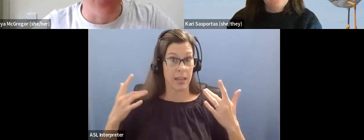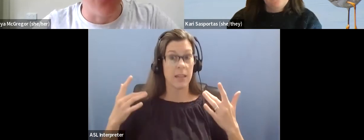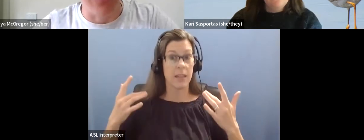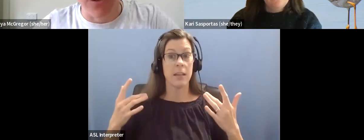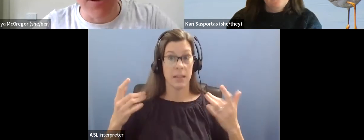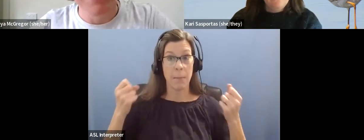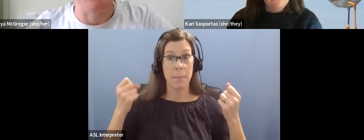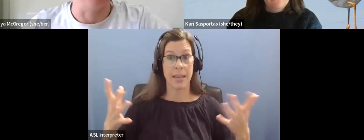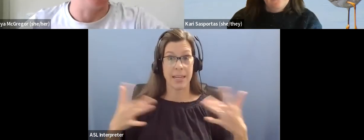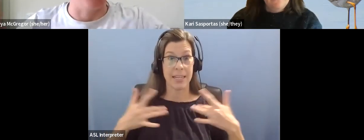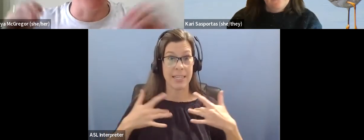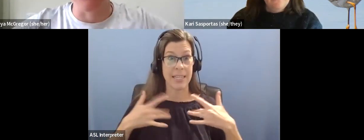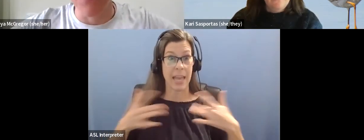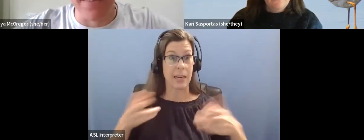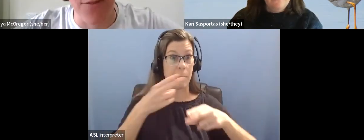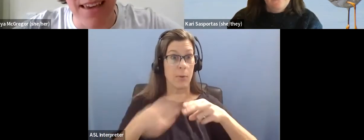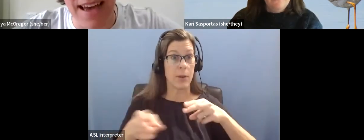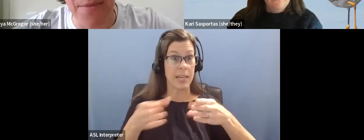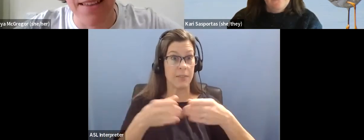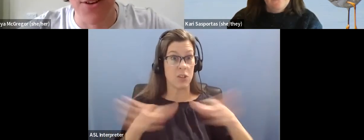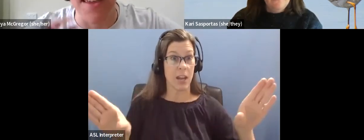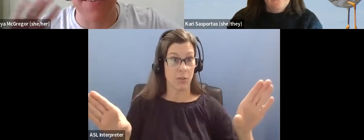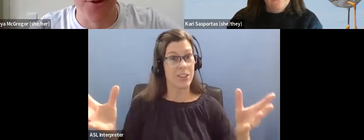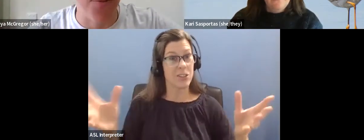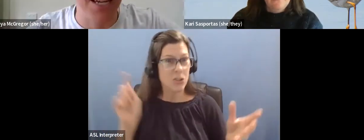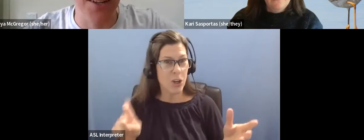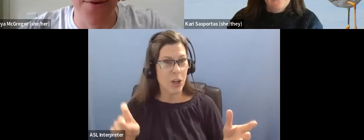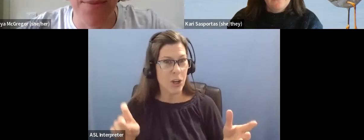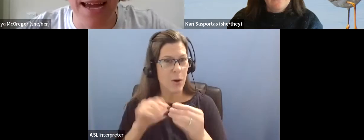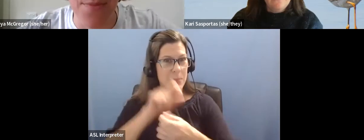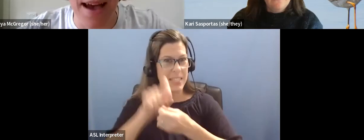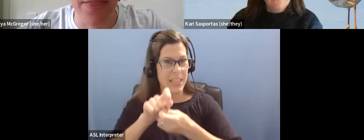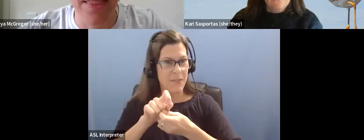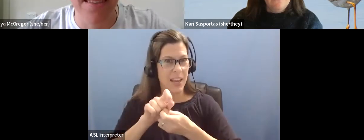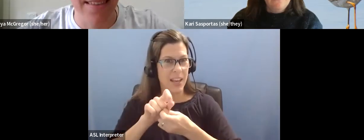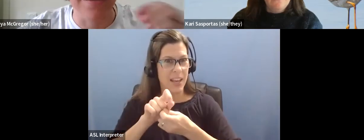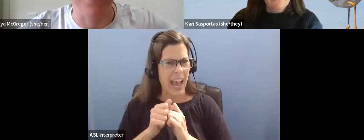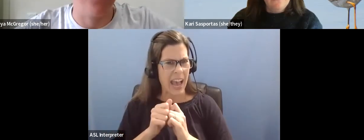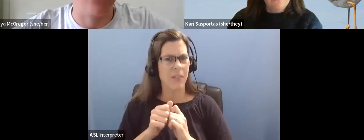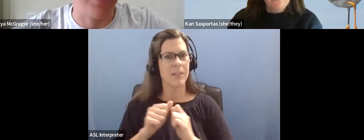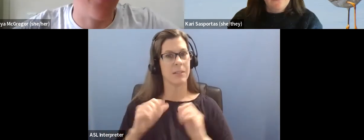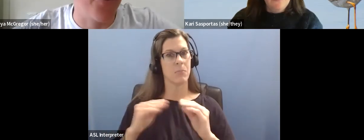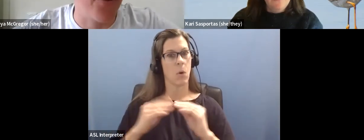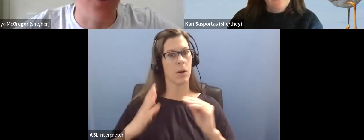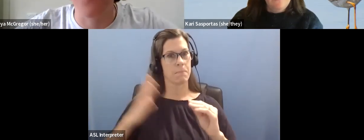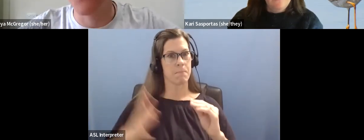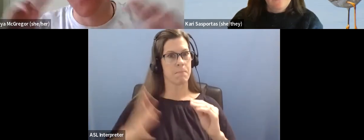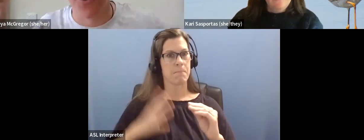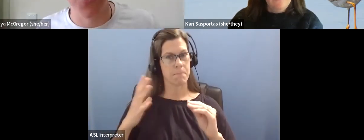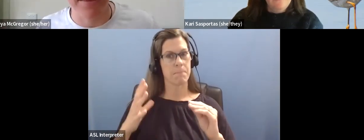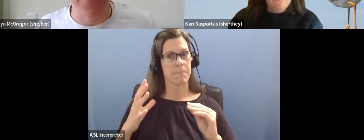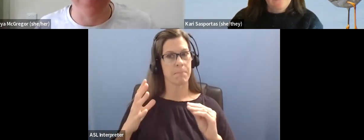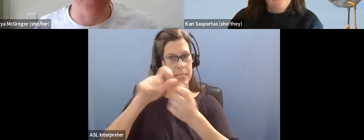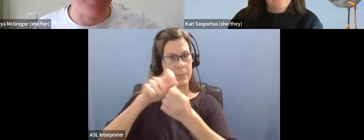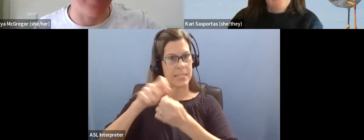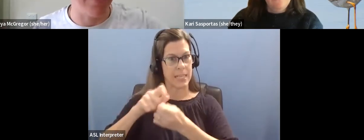general, um, and not very specific. Um, and so there's more information on that web page about the detail that's really helpful for a lot of different